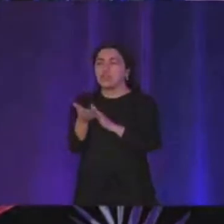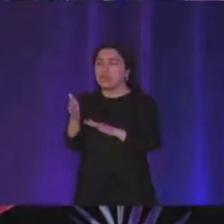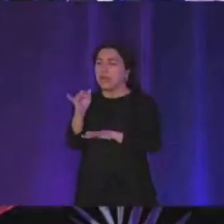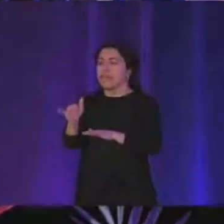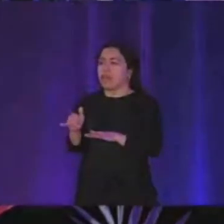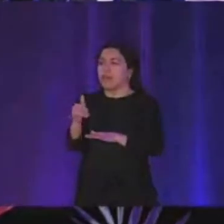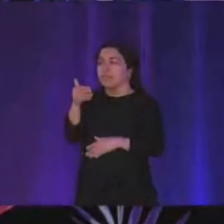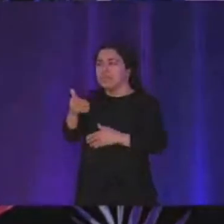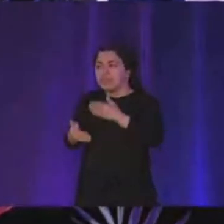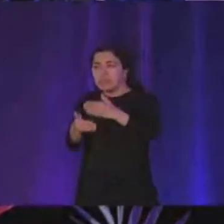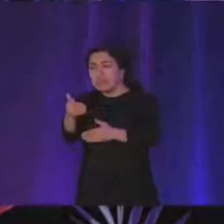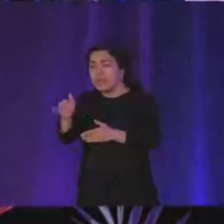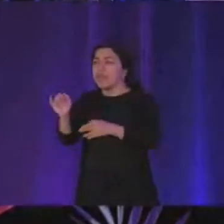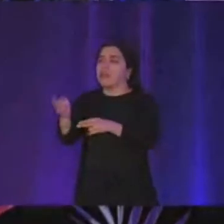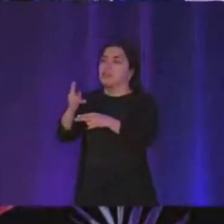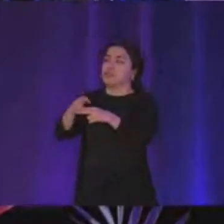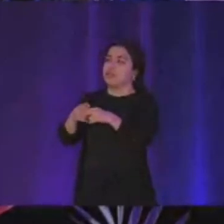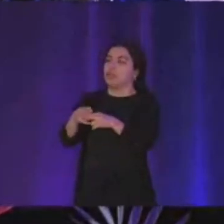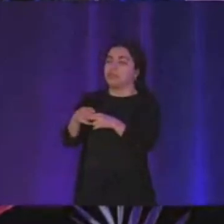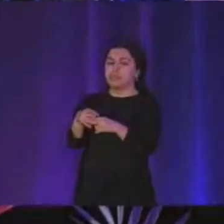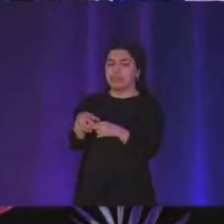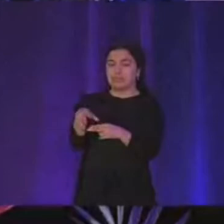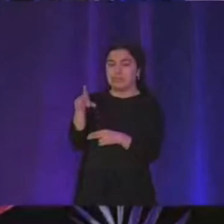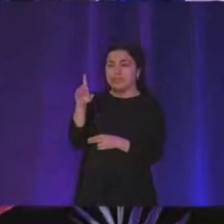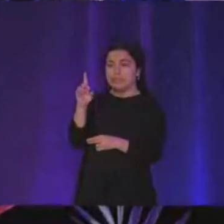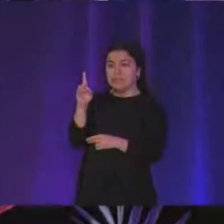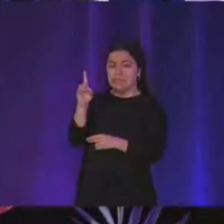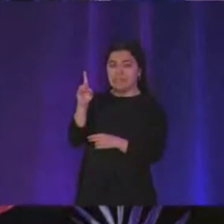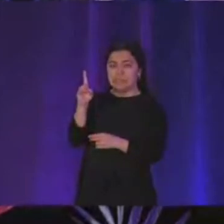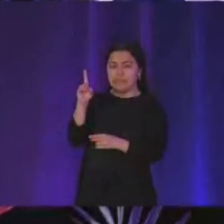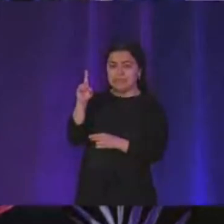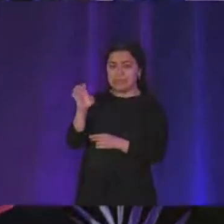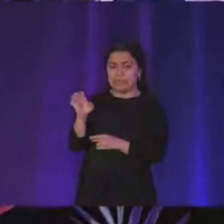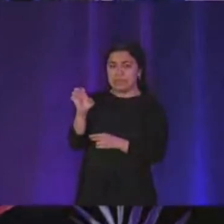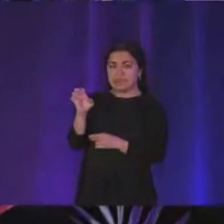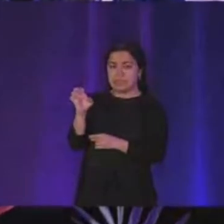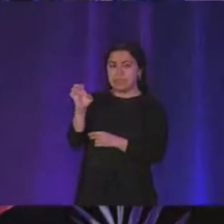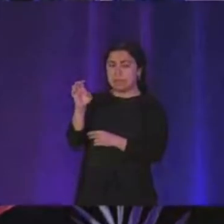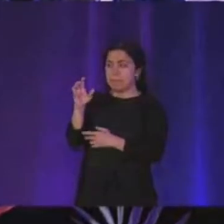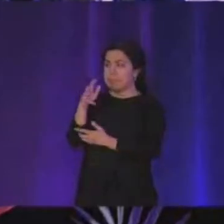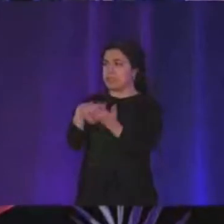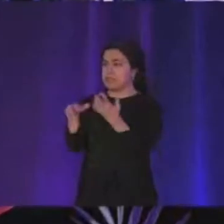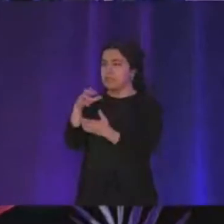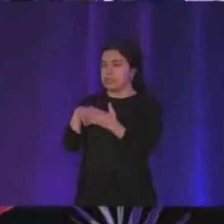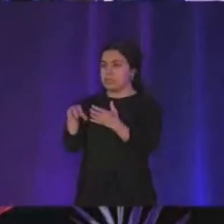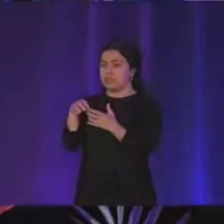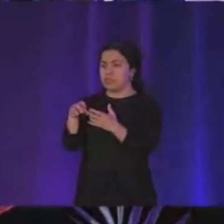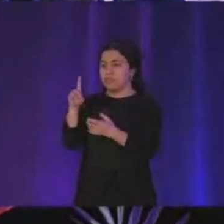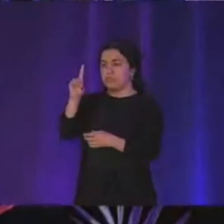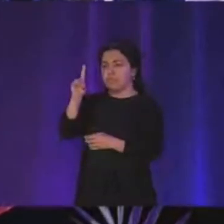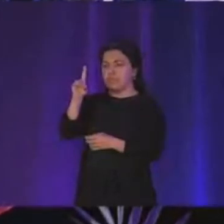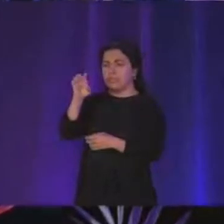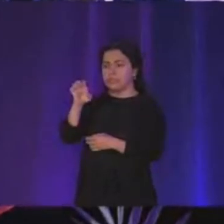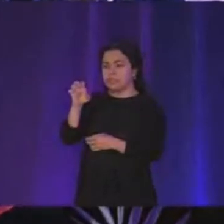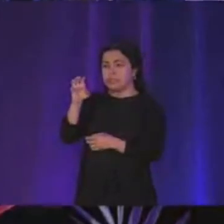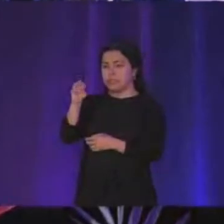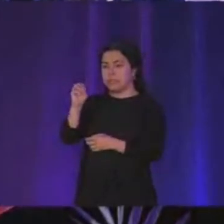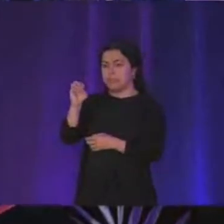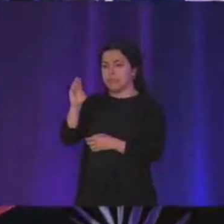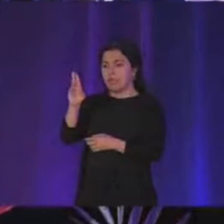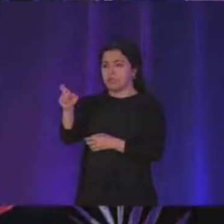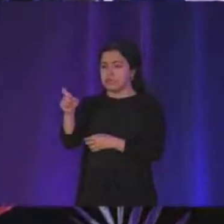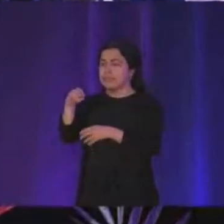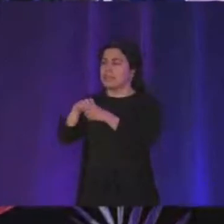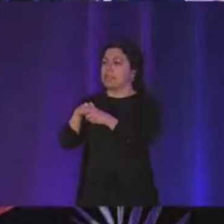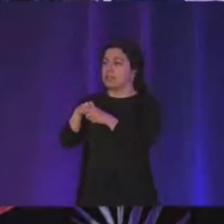operation which is called uh demuxing uh in the jargon so you'll probably have to uh know about it if you're implementing anything